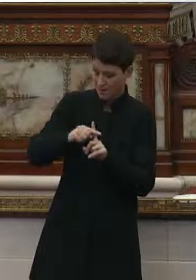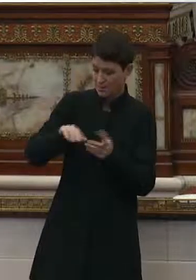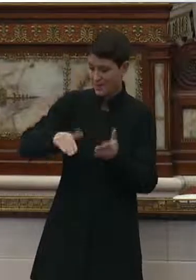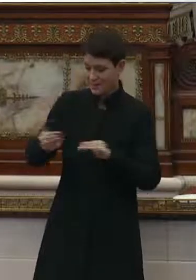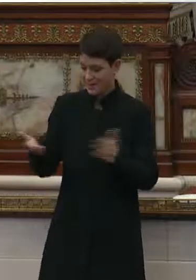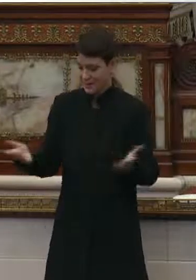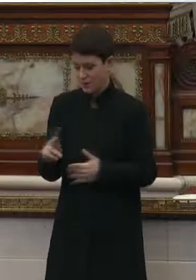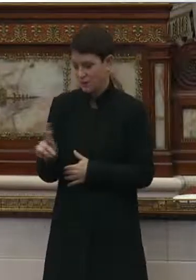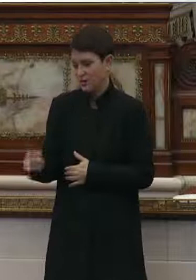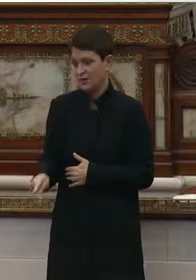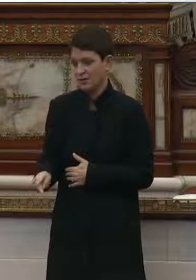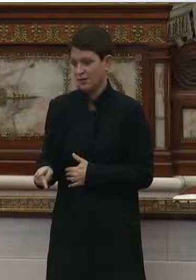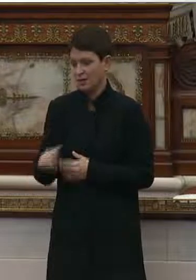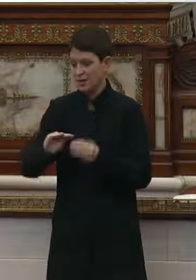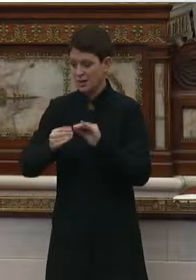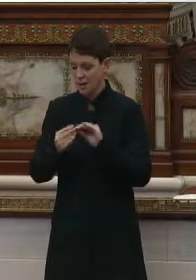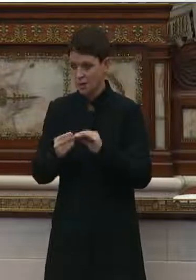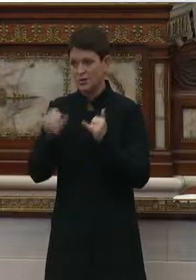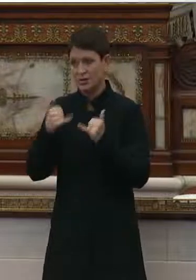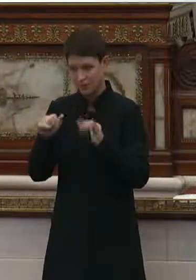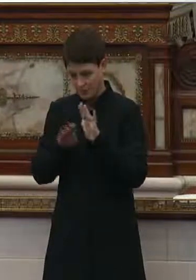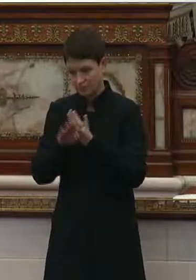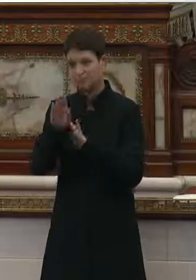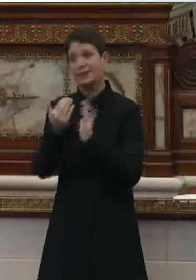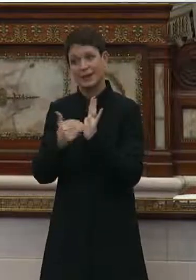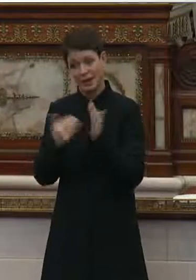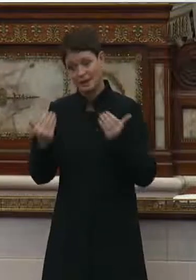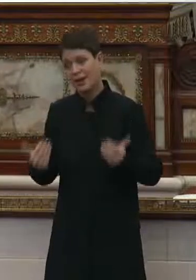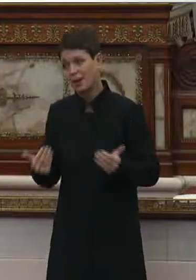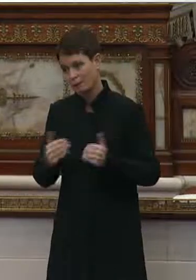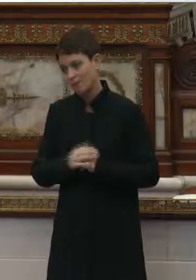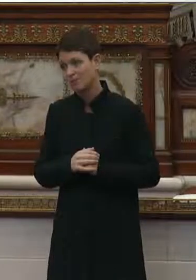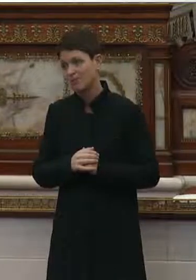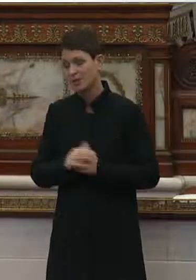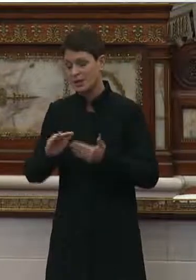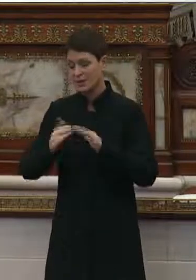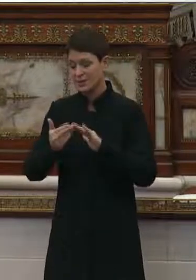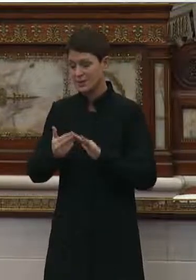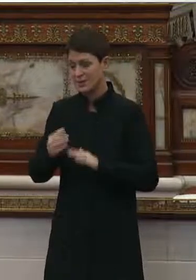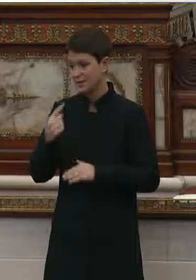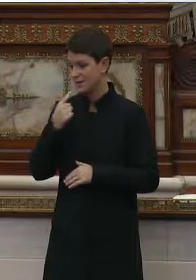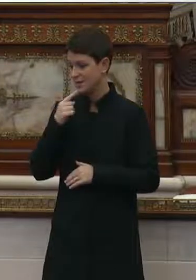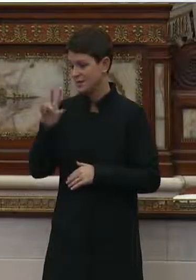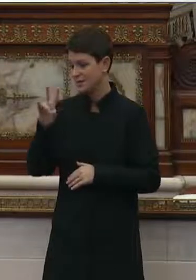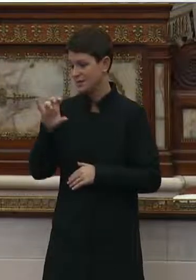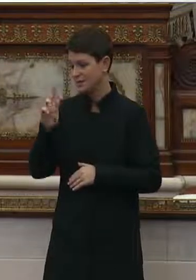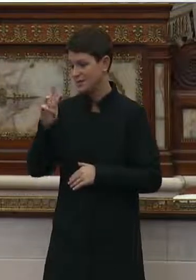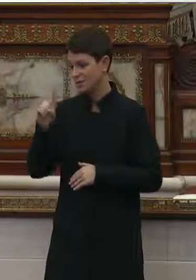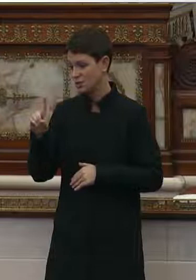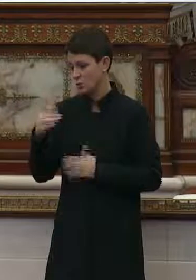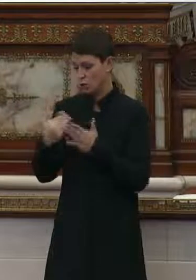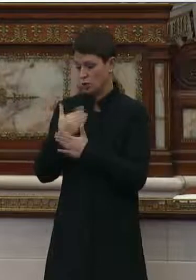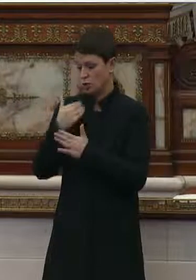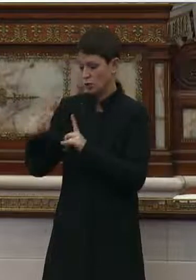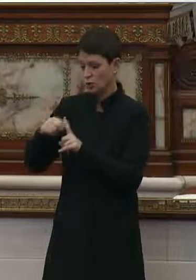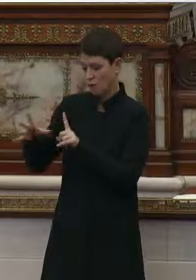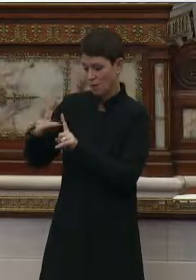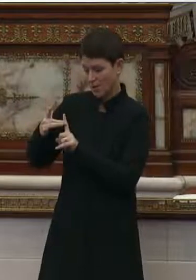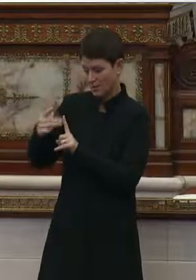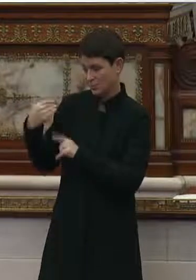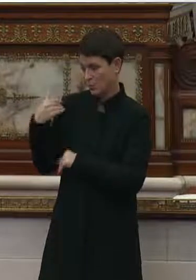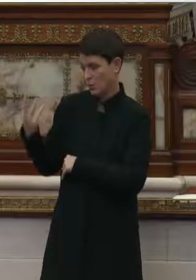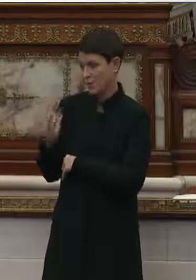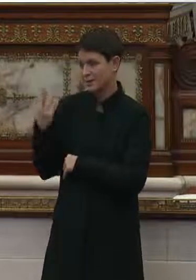in Philadelphia, cases are now back on the rise. The city reported 761 new cases on